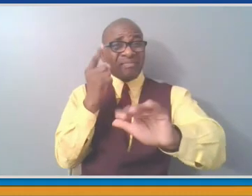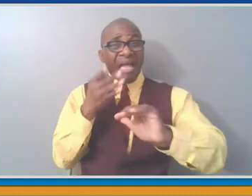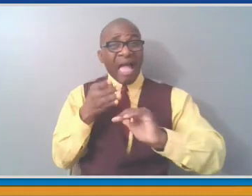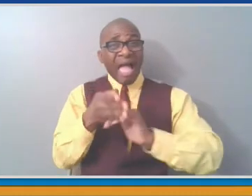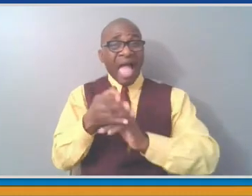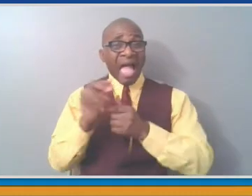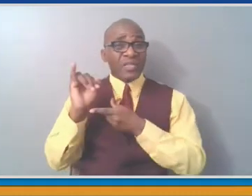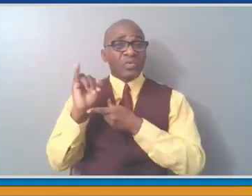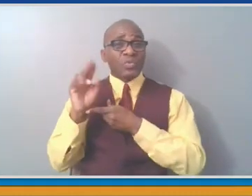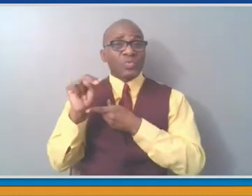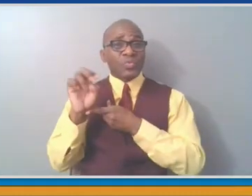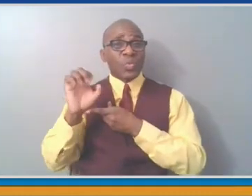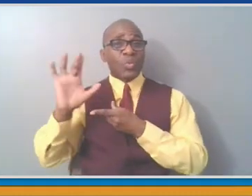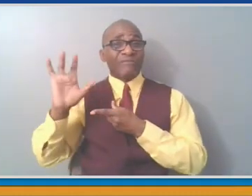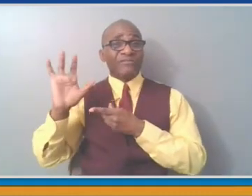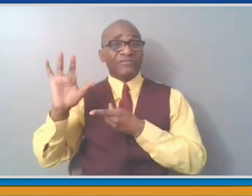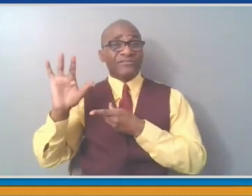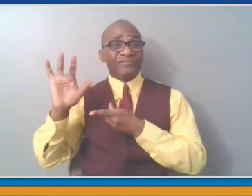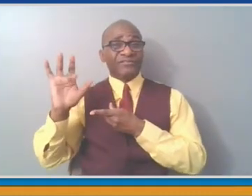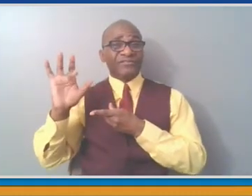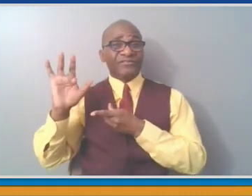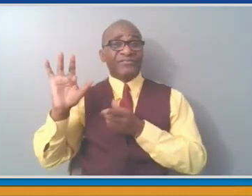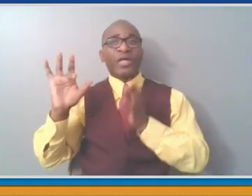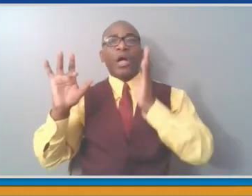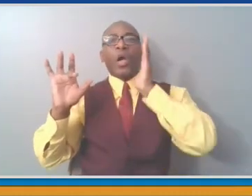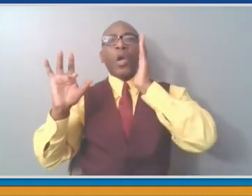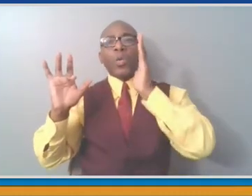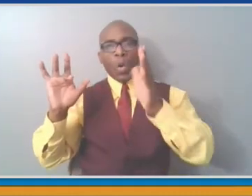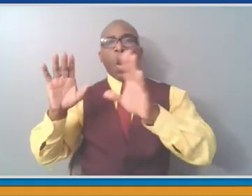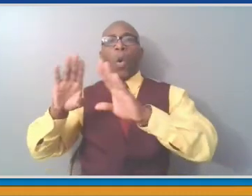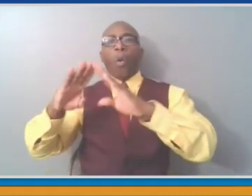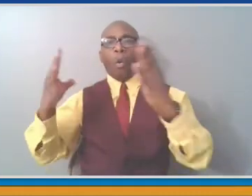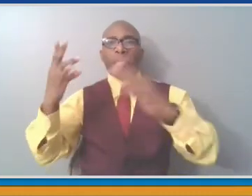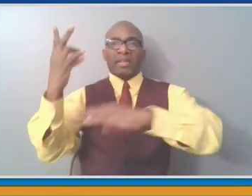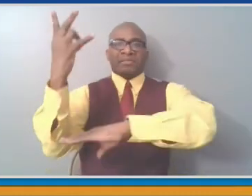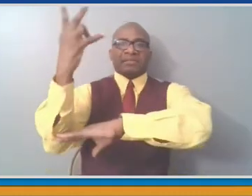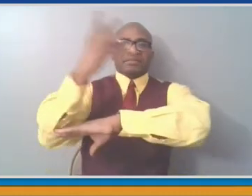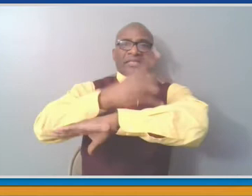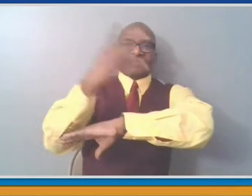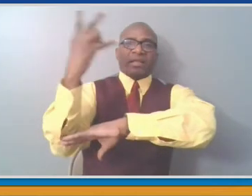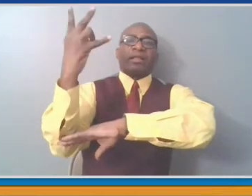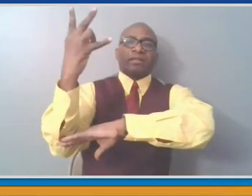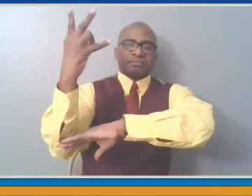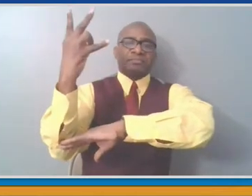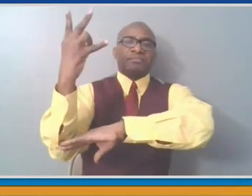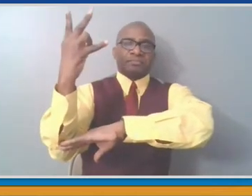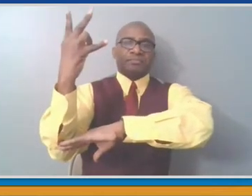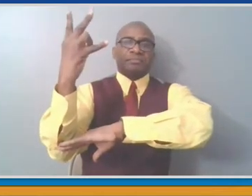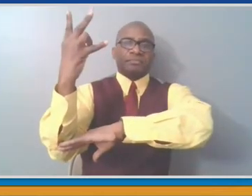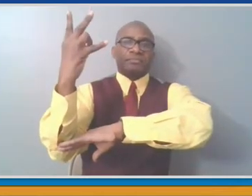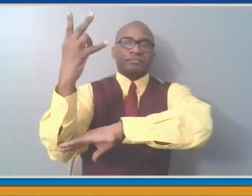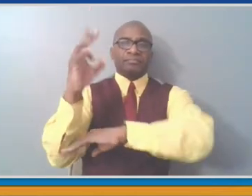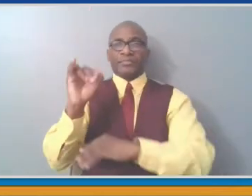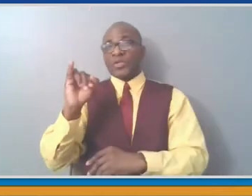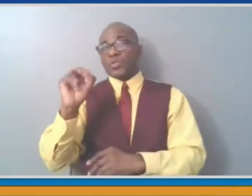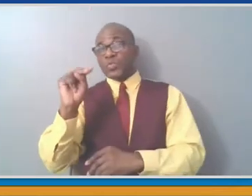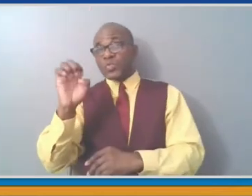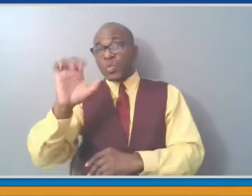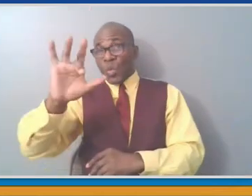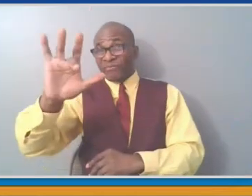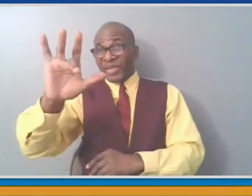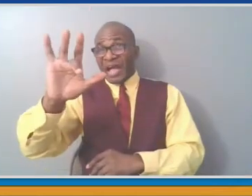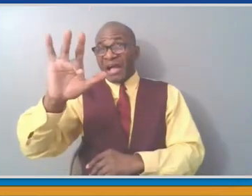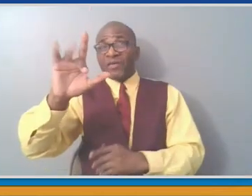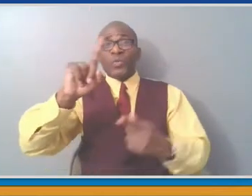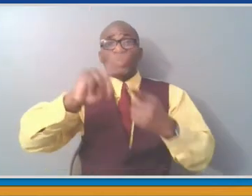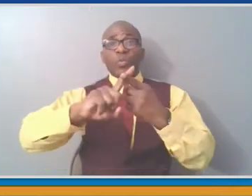Playland Beach. So they will be open every day of the week from June 25th until Labor Day. And Croton Point Beach will be